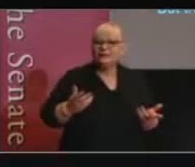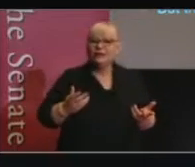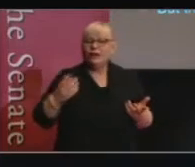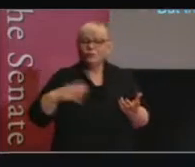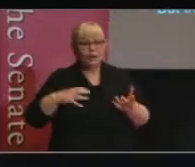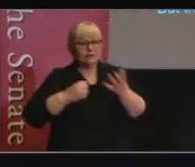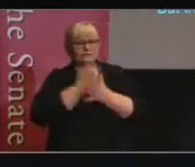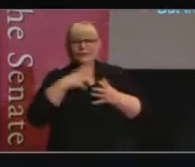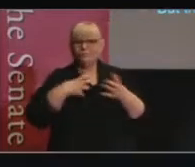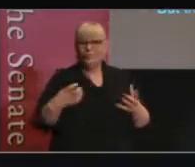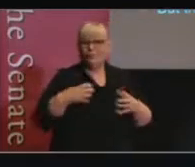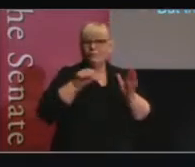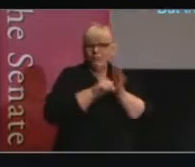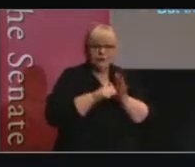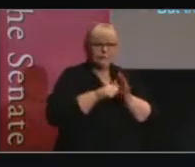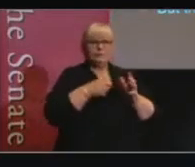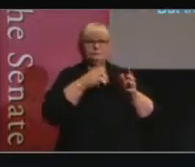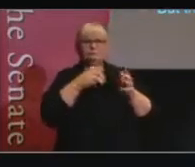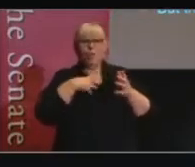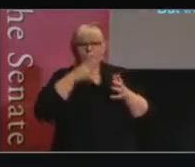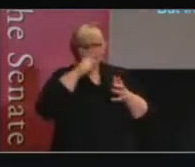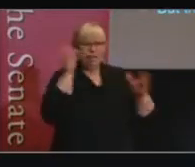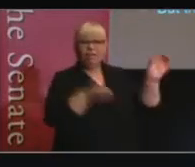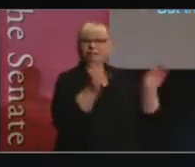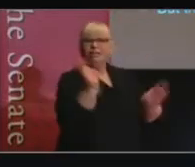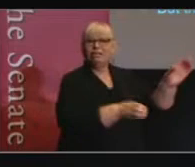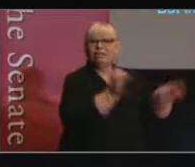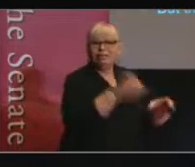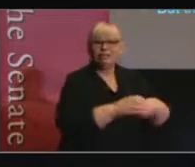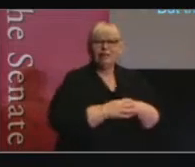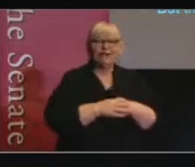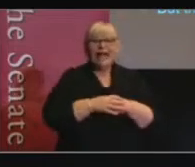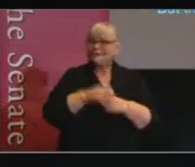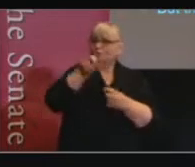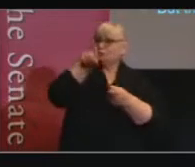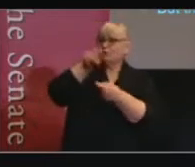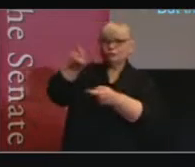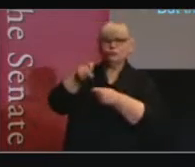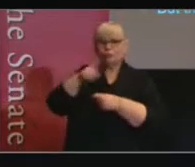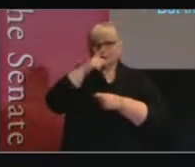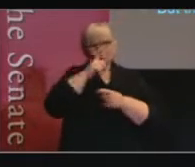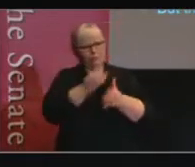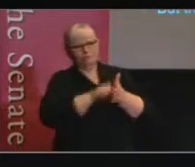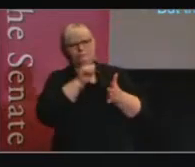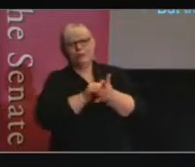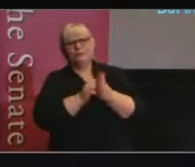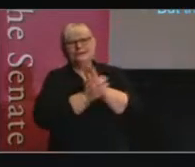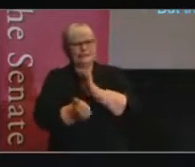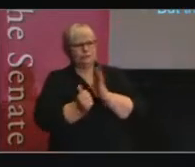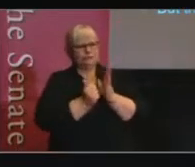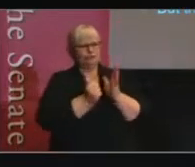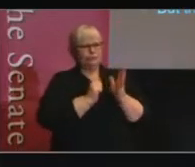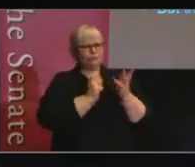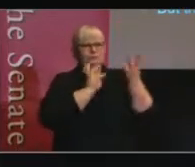in different parts, and why we might want to actively recruit people with the skills that will